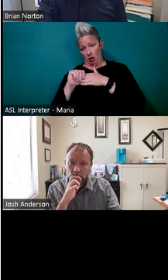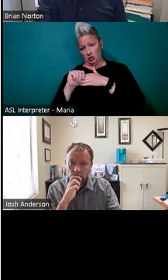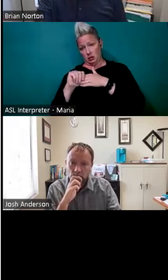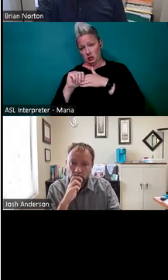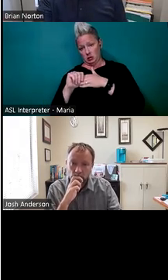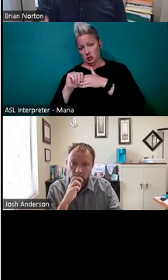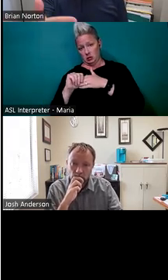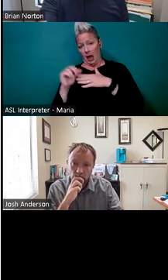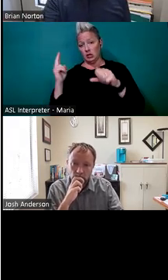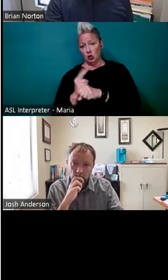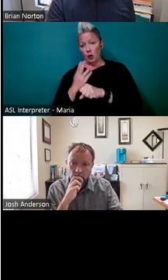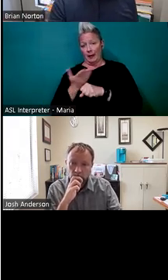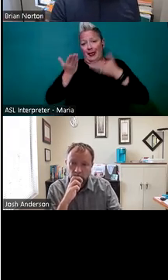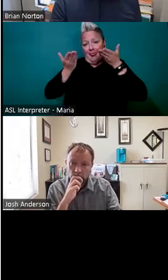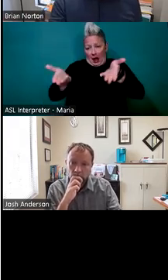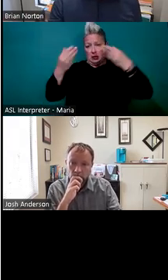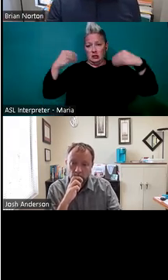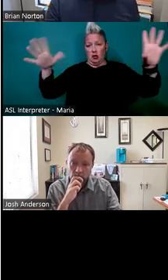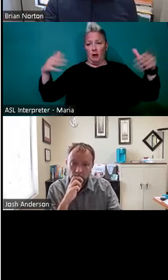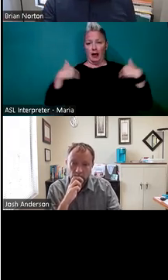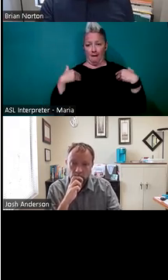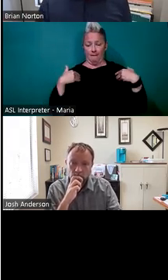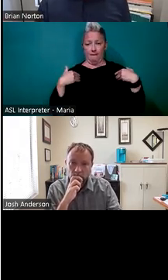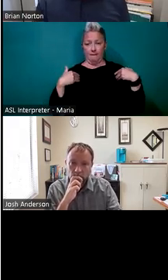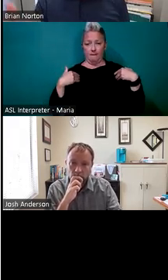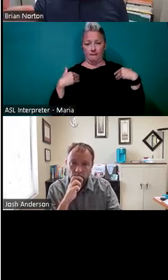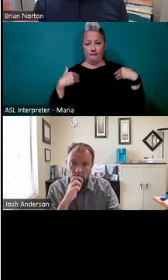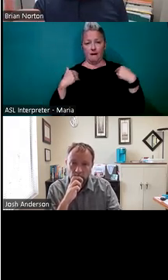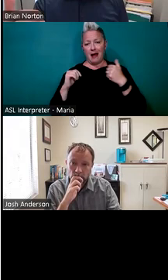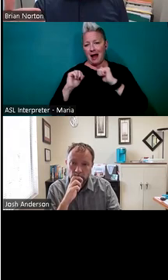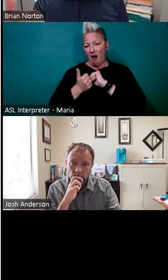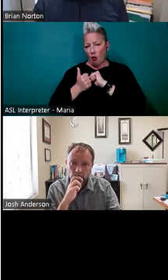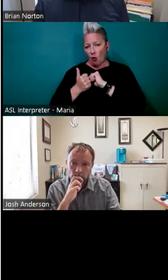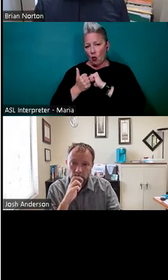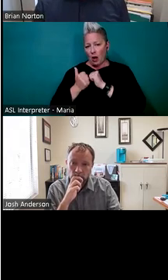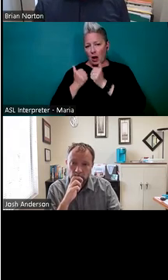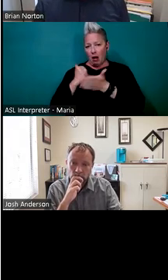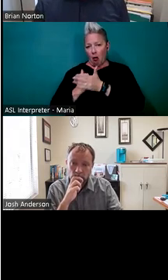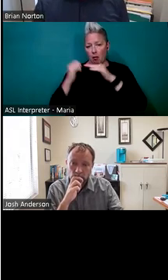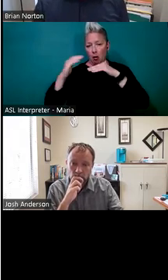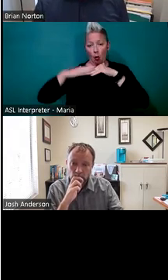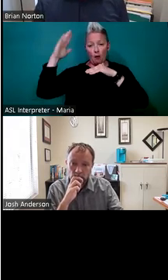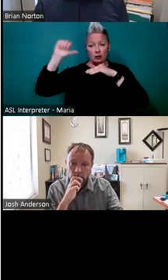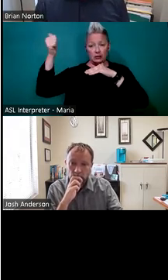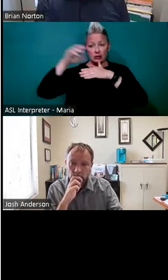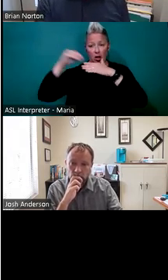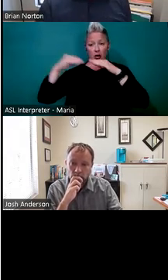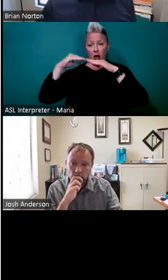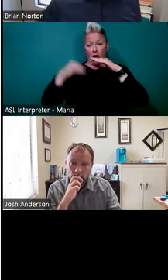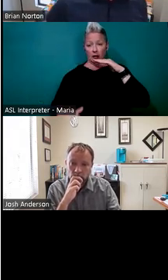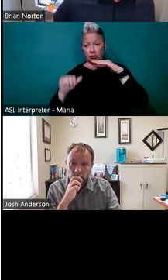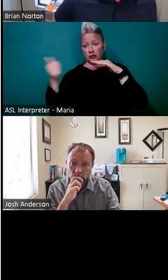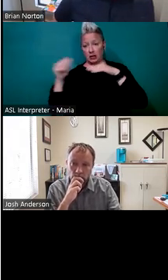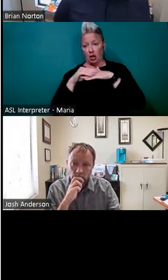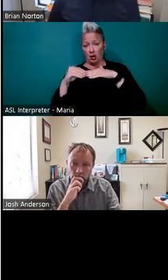convenience store. How would you go about helping them understand which items are above $10, which ones items are lower than $10 and where would